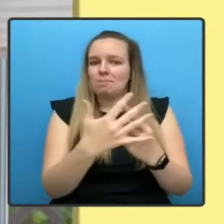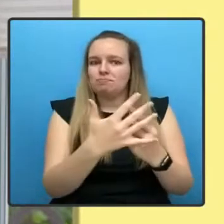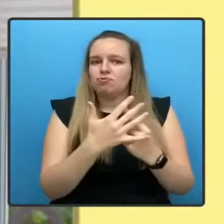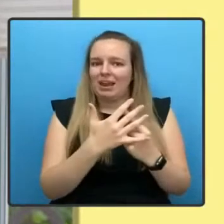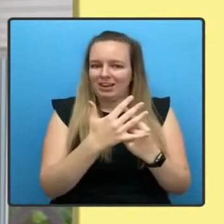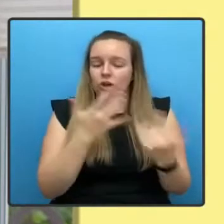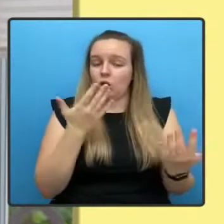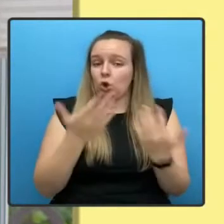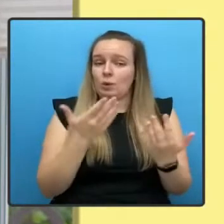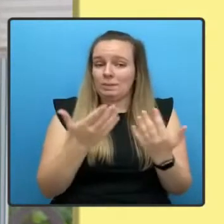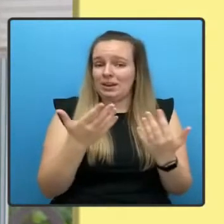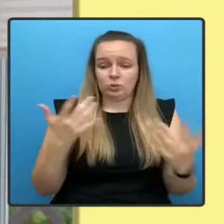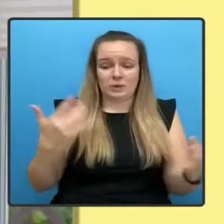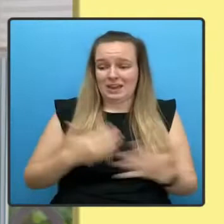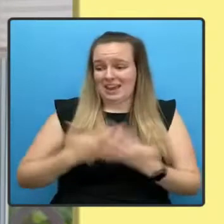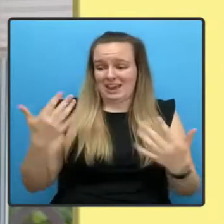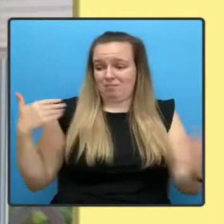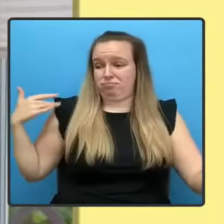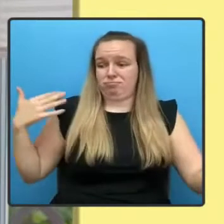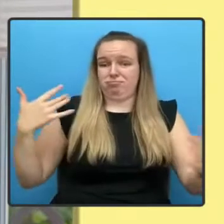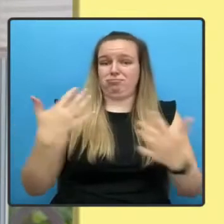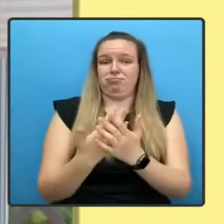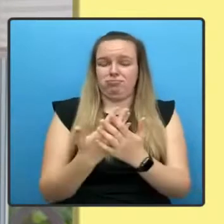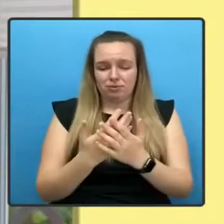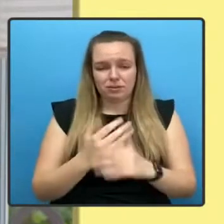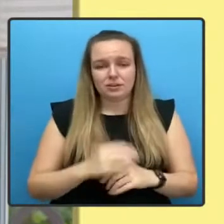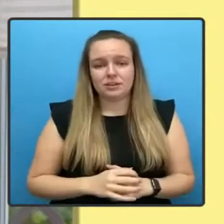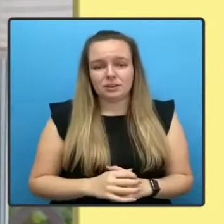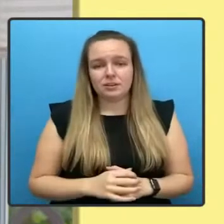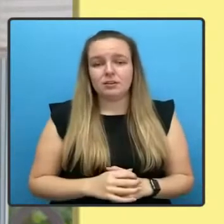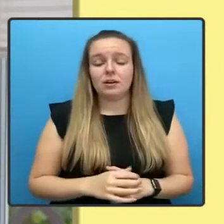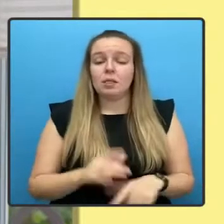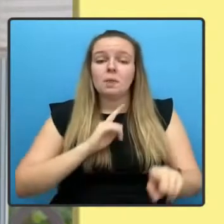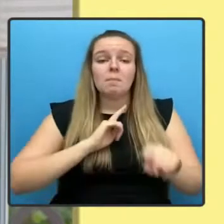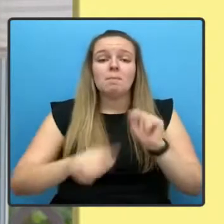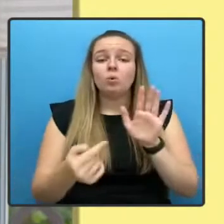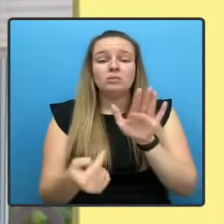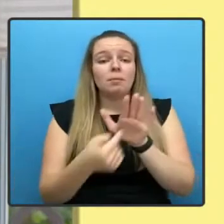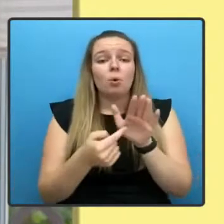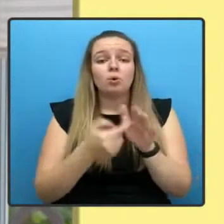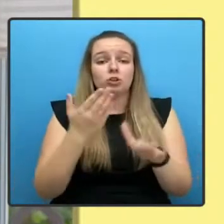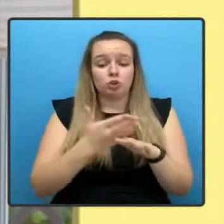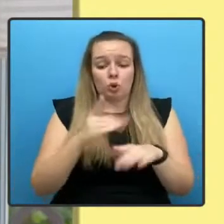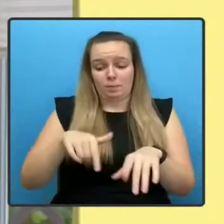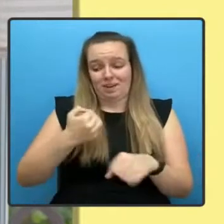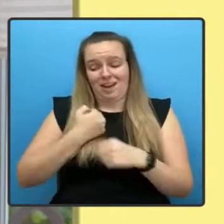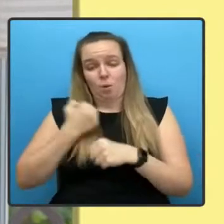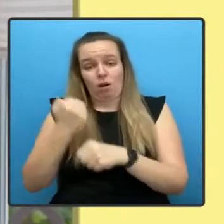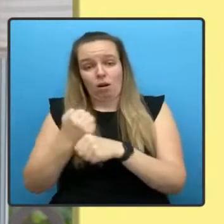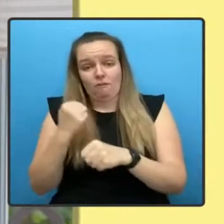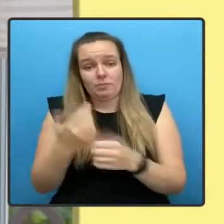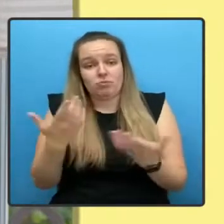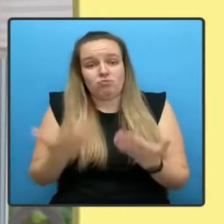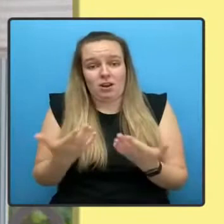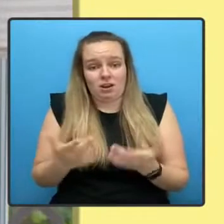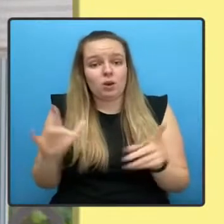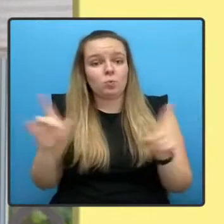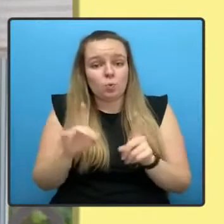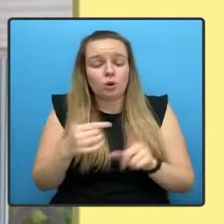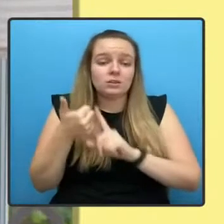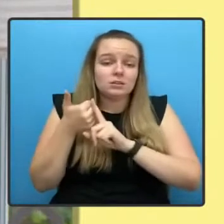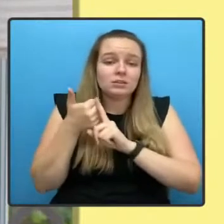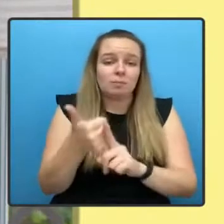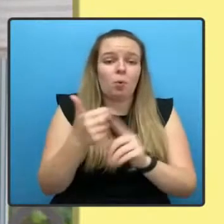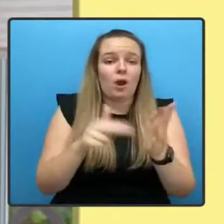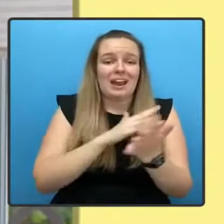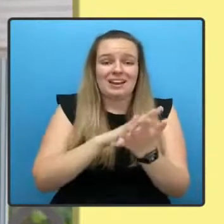time before. The single most important job that our government has at this time is to support it through the difficult winter